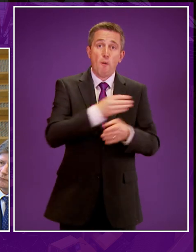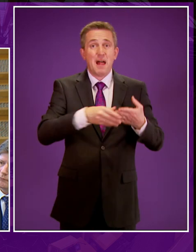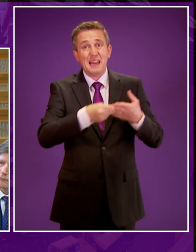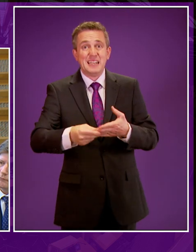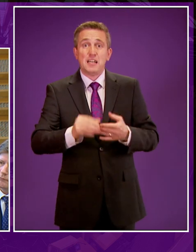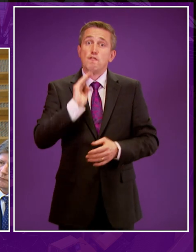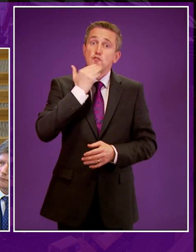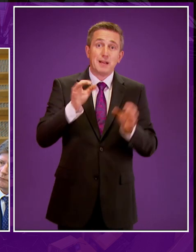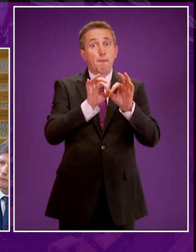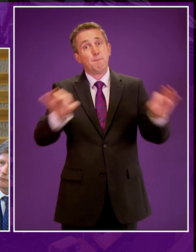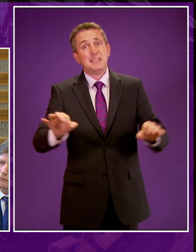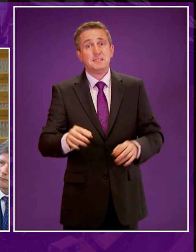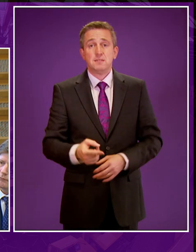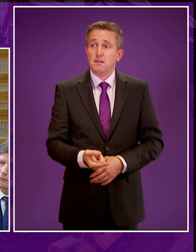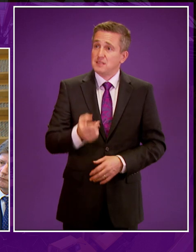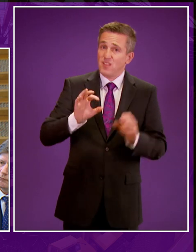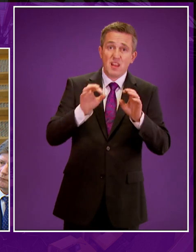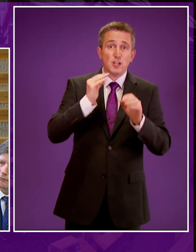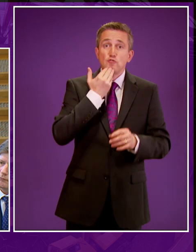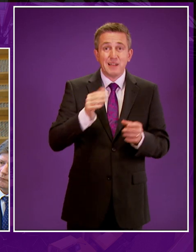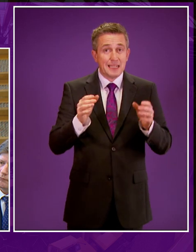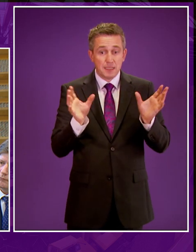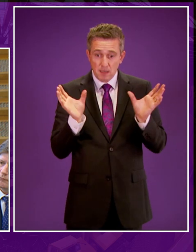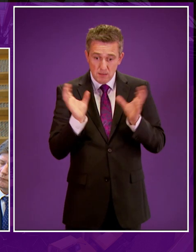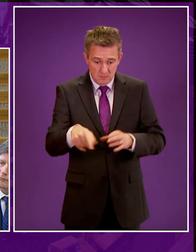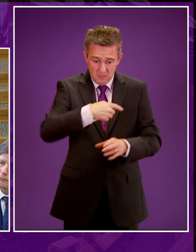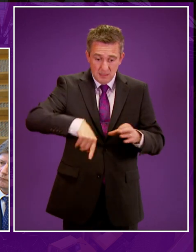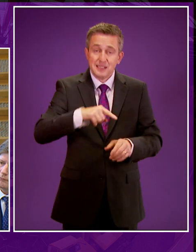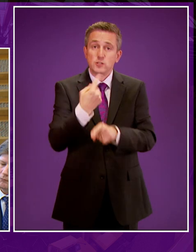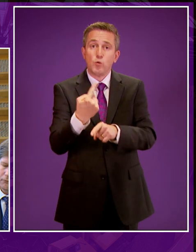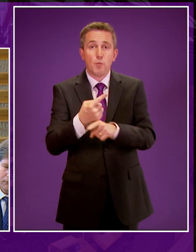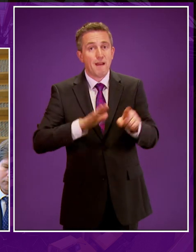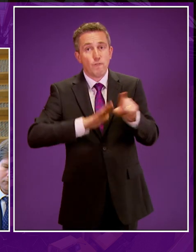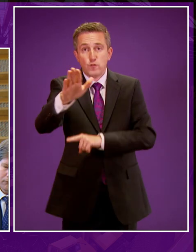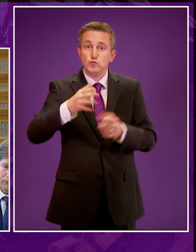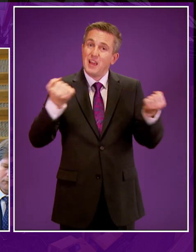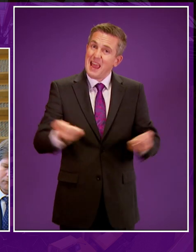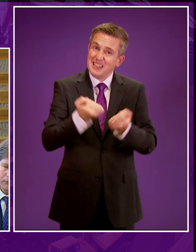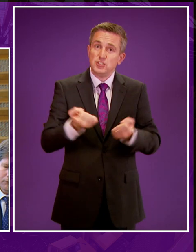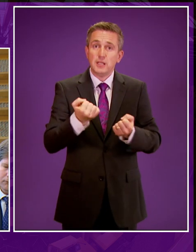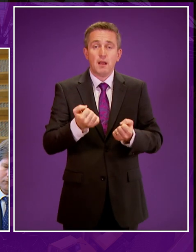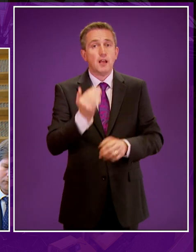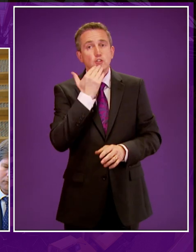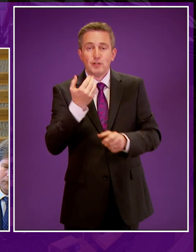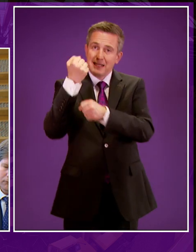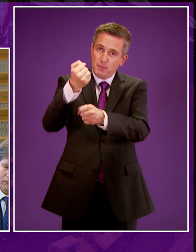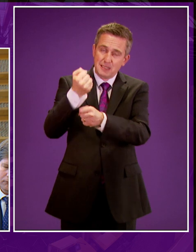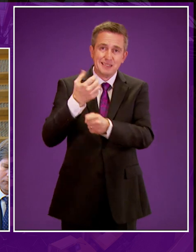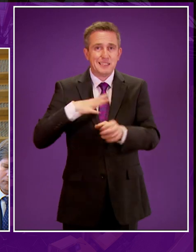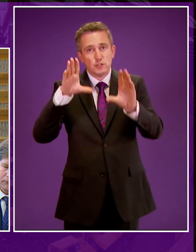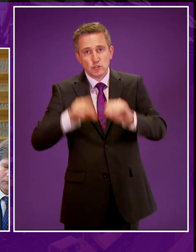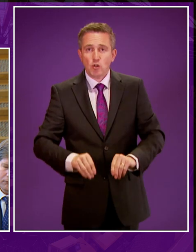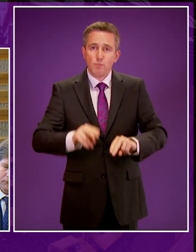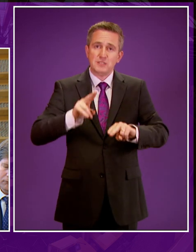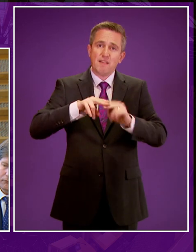Stephen Tyndale, has said the green movement needs to have an urgent rethink over energy sources, and it is time for green campaigners to stop saying